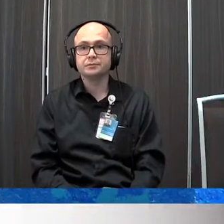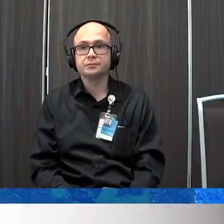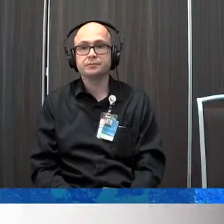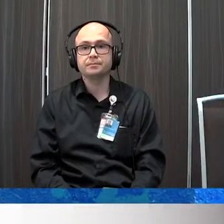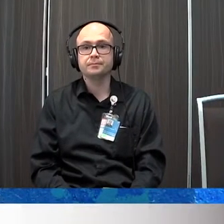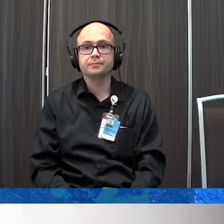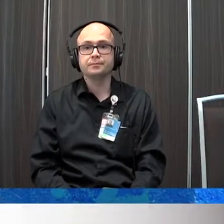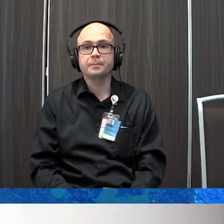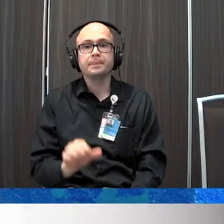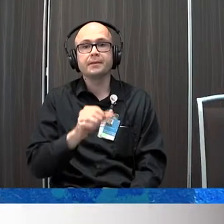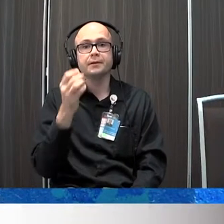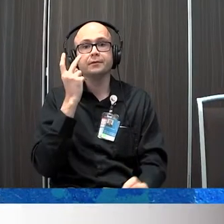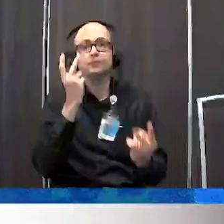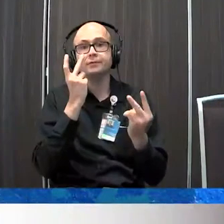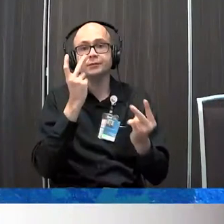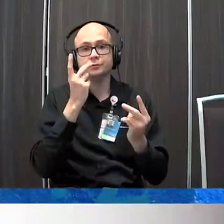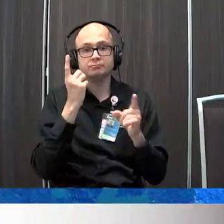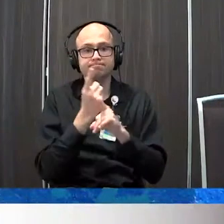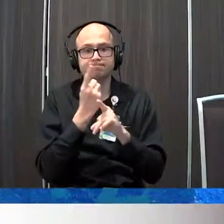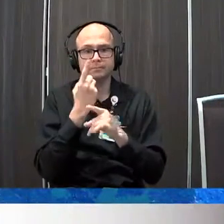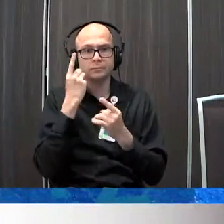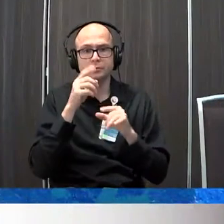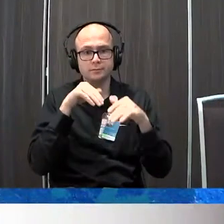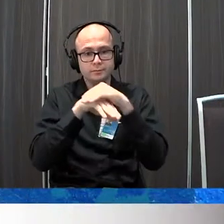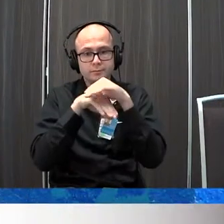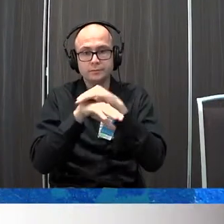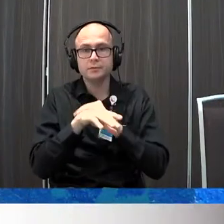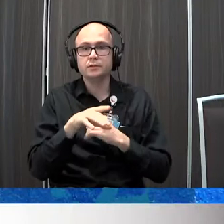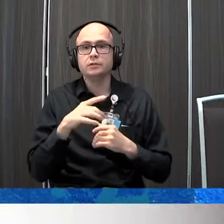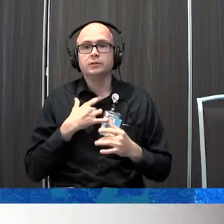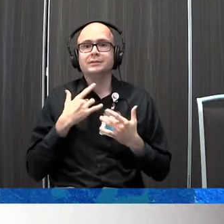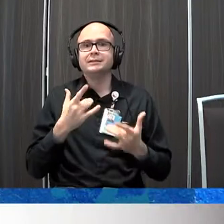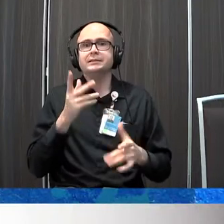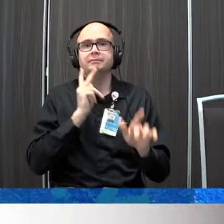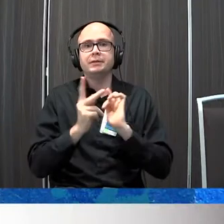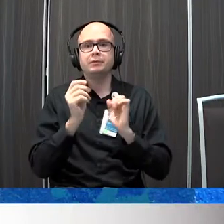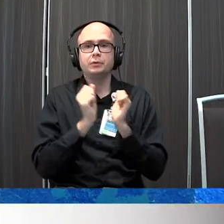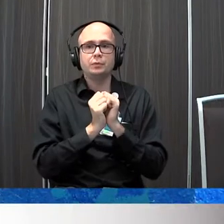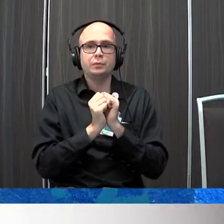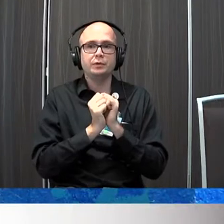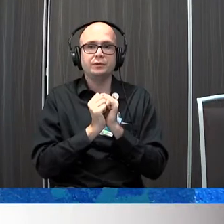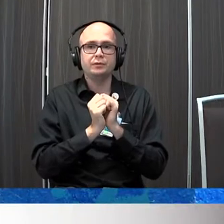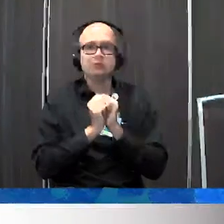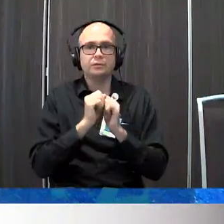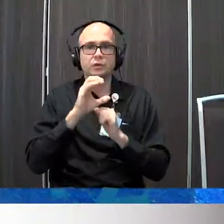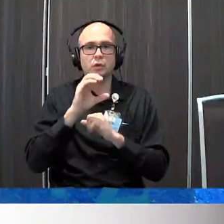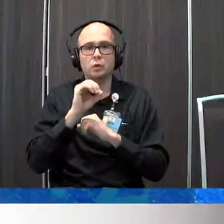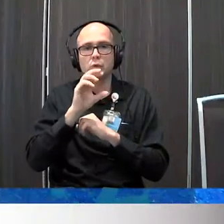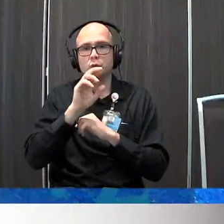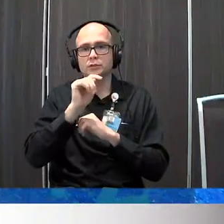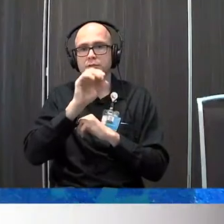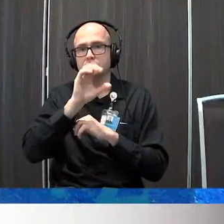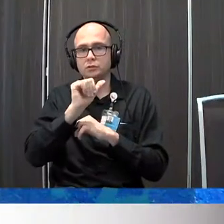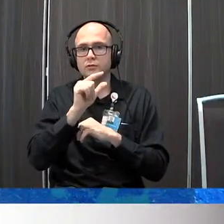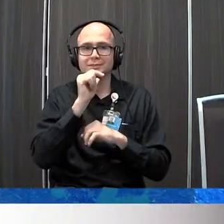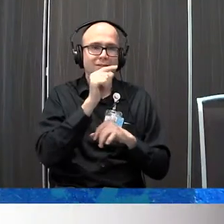so additional visual considerations for access we tend to see a lot of people with cortical visual impairment which I understand is not what we're talking about